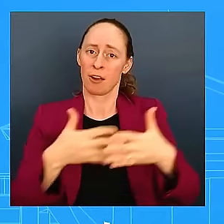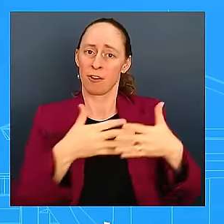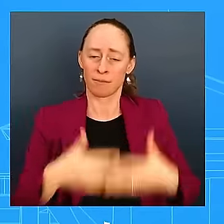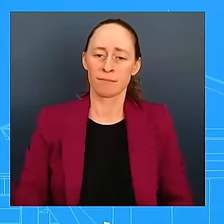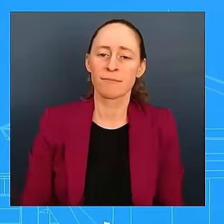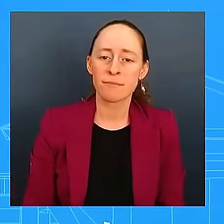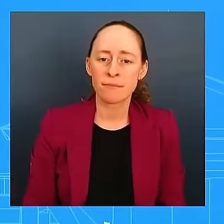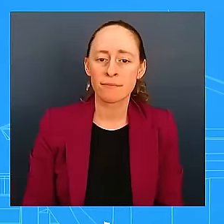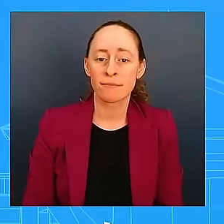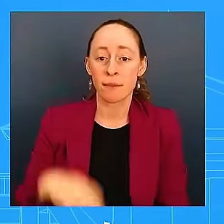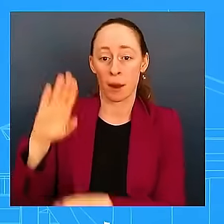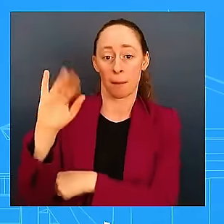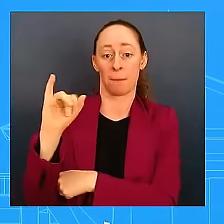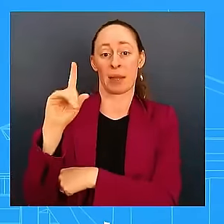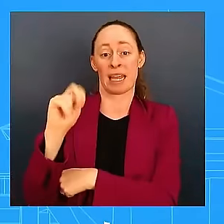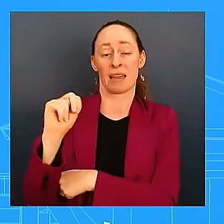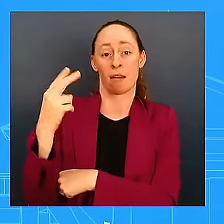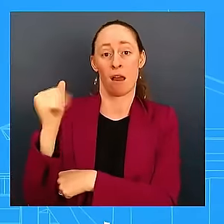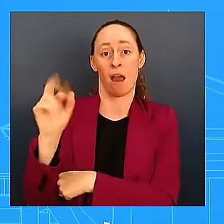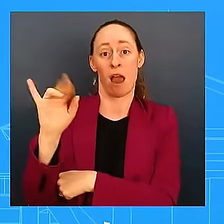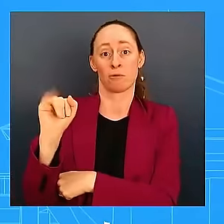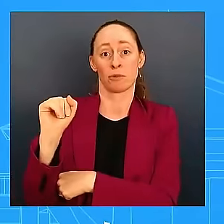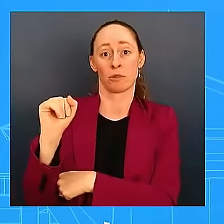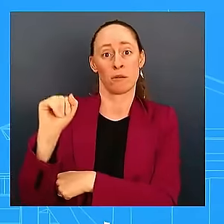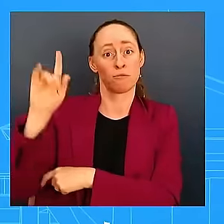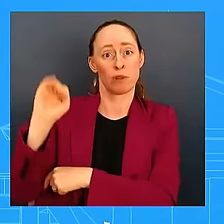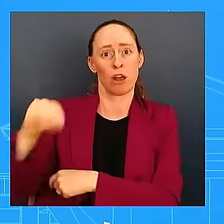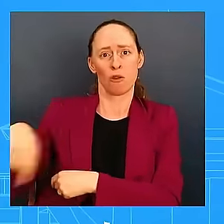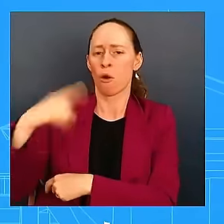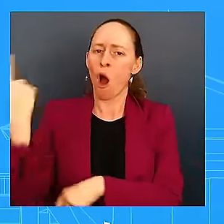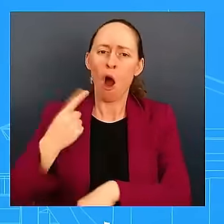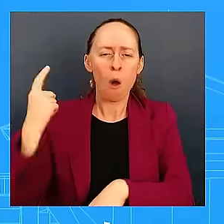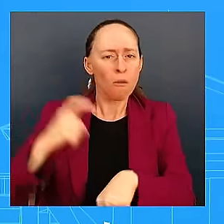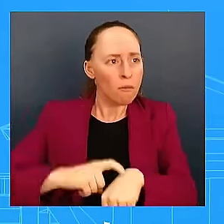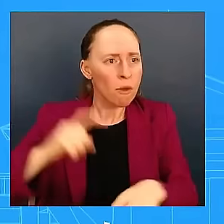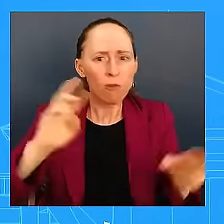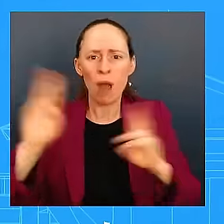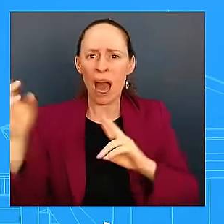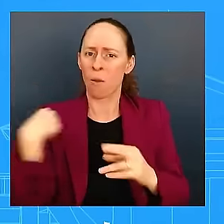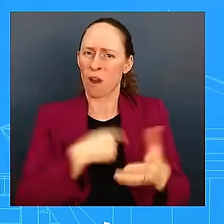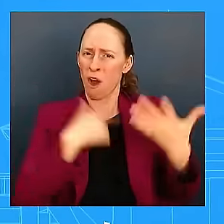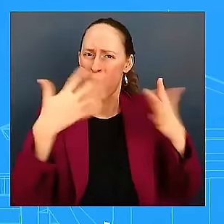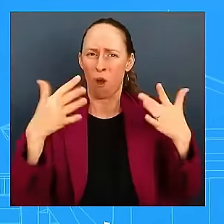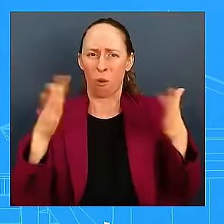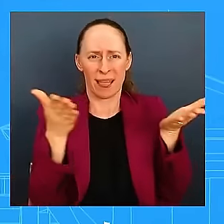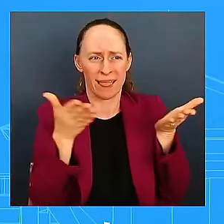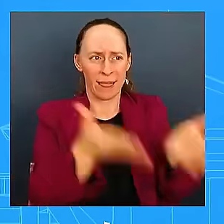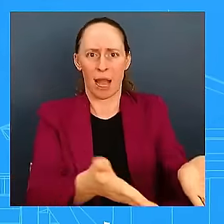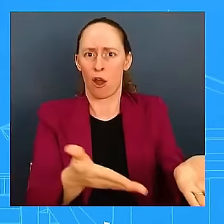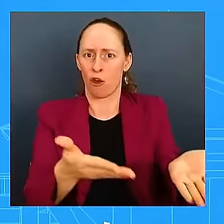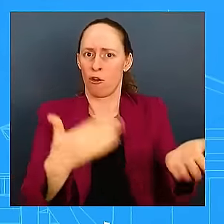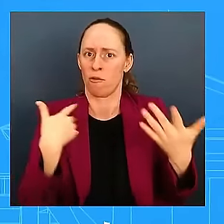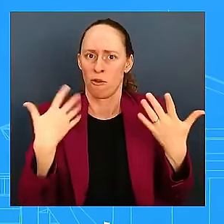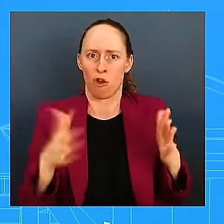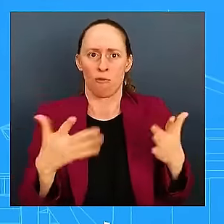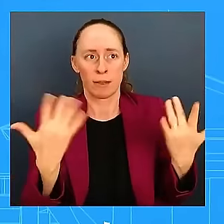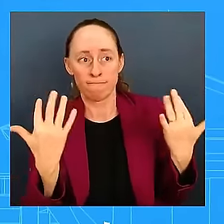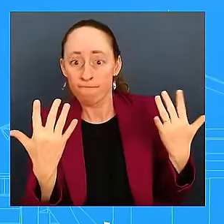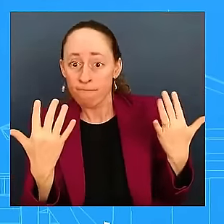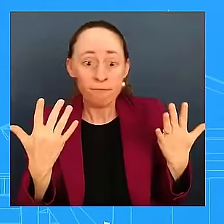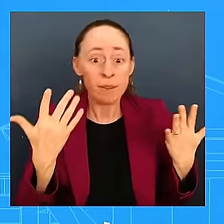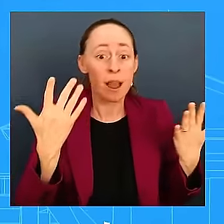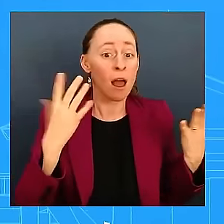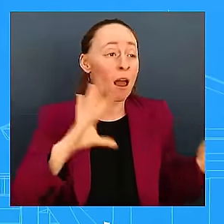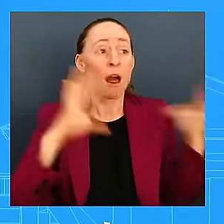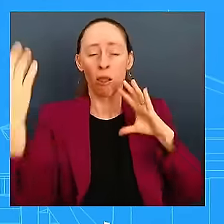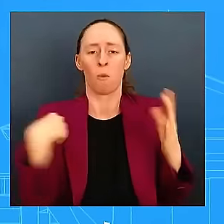We have aggressively pre-deployed resources. We are postured for whatever response might be needed. And so let me just say one more time before